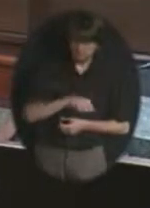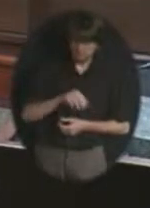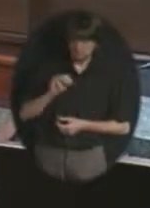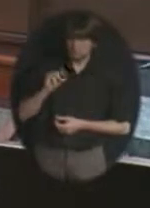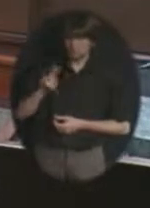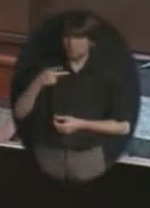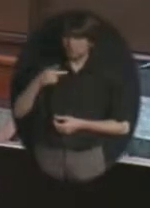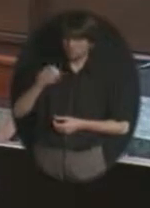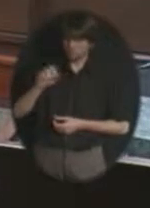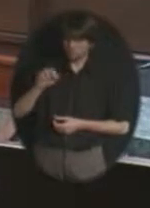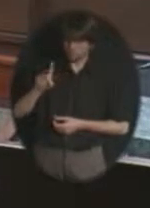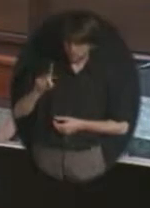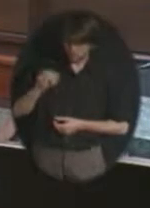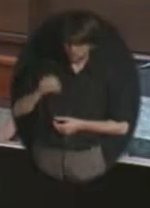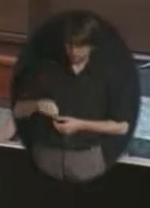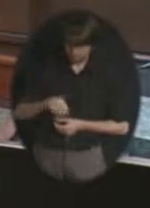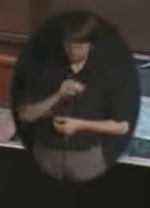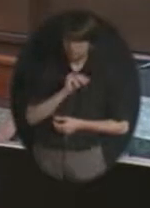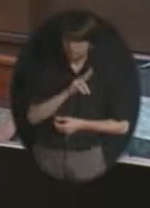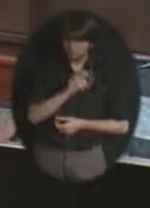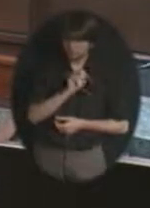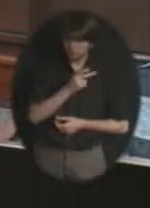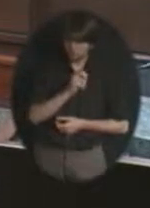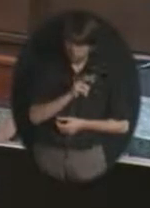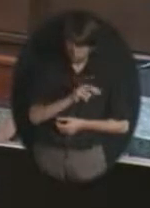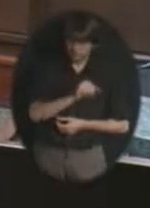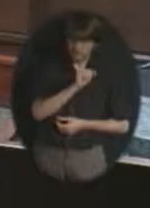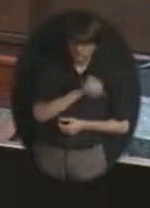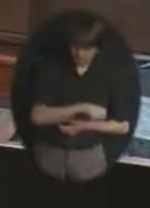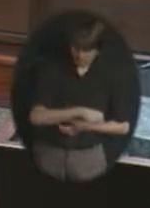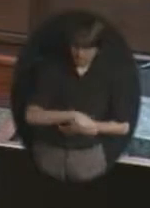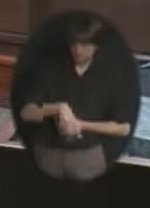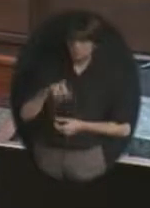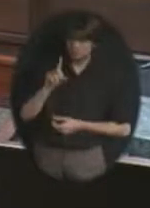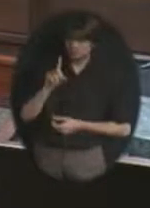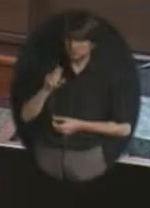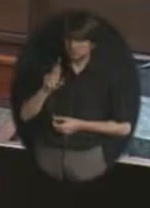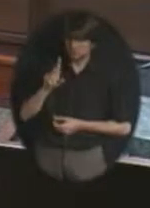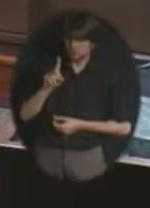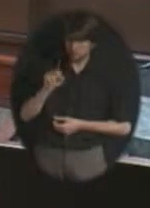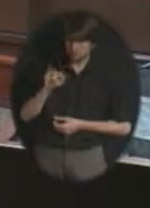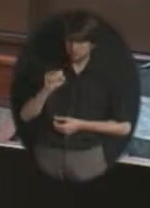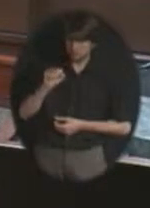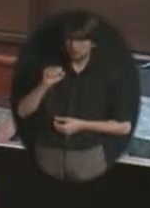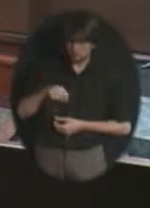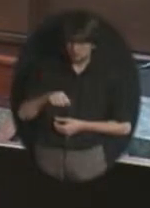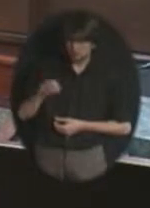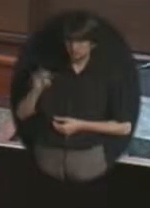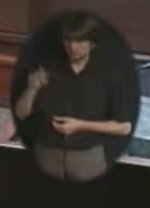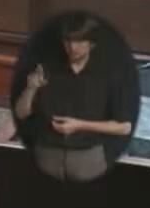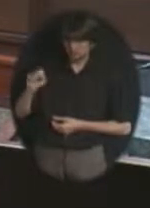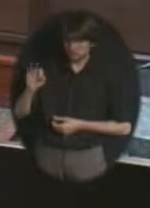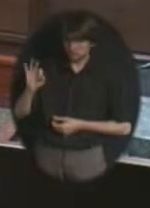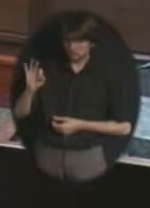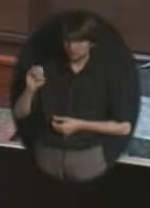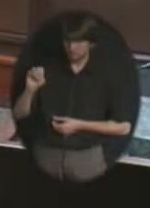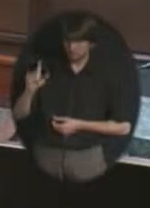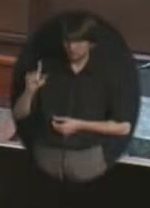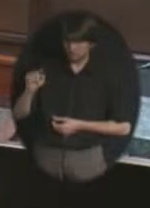Mr. Scheer. Yes. Ms. Ashley. Yes. Dr. Daniels. Yes. Mrs. Belcher. Yes. The motion